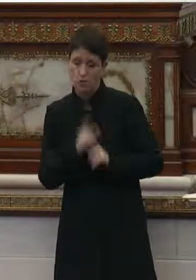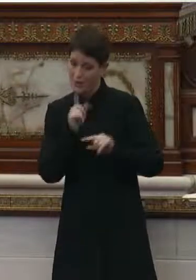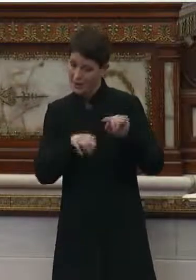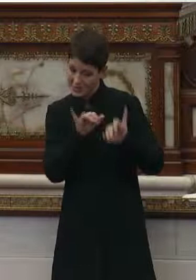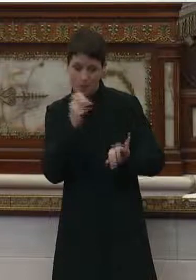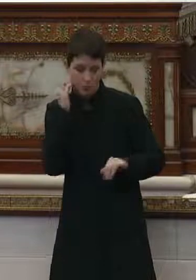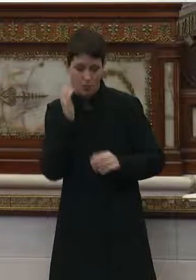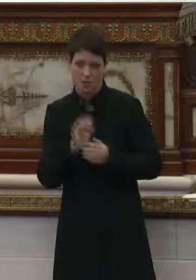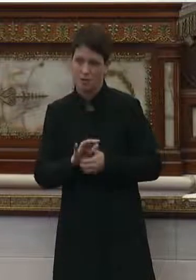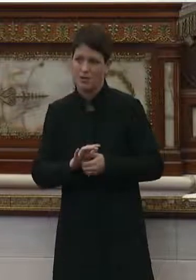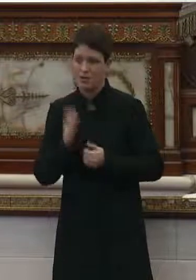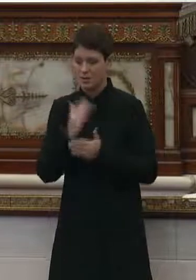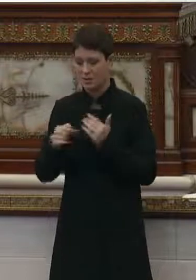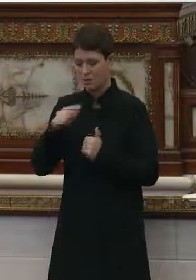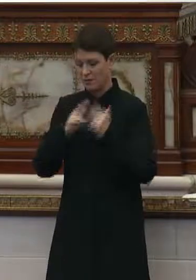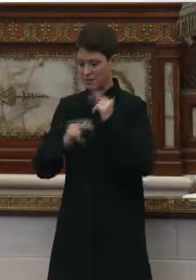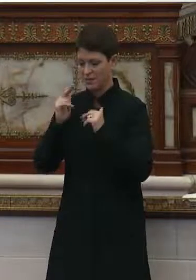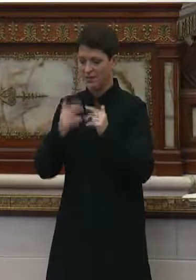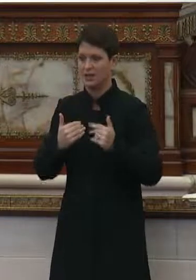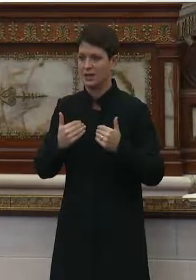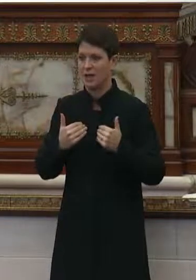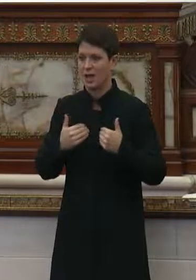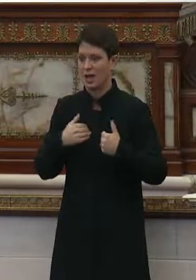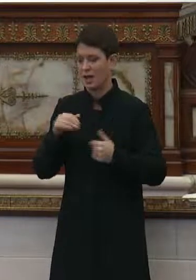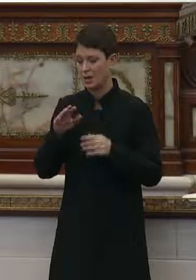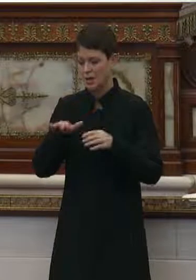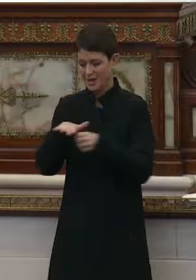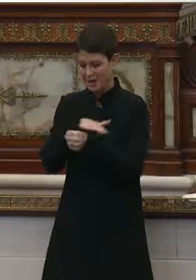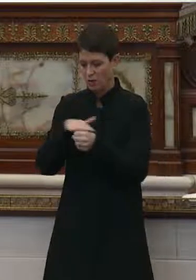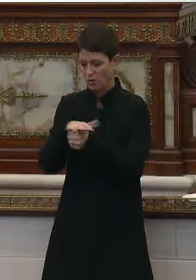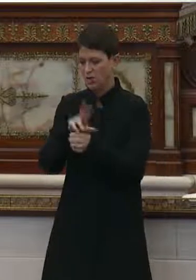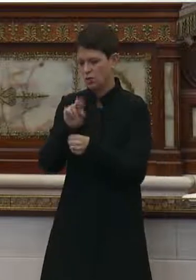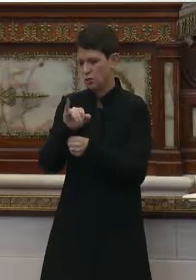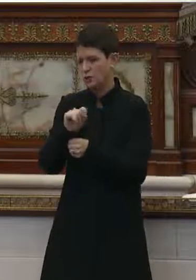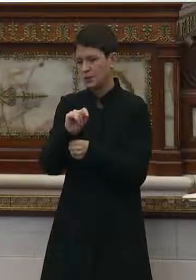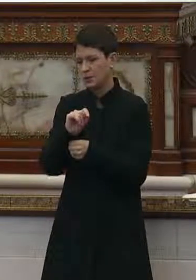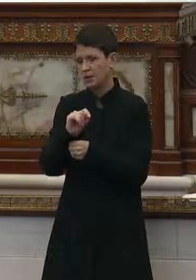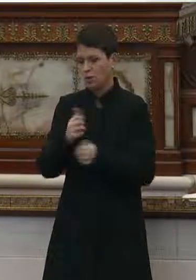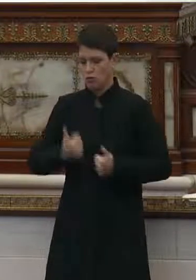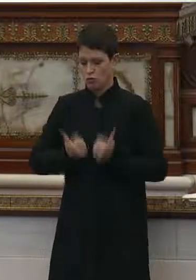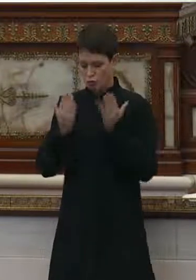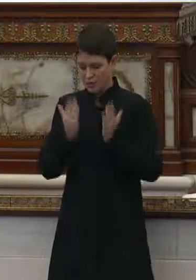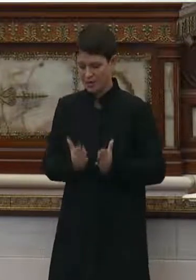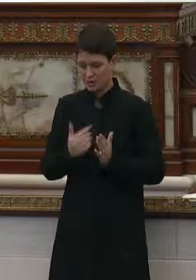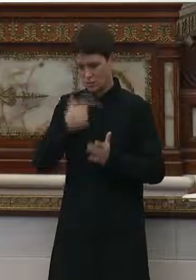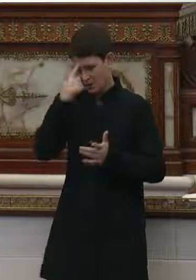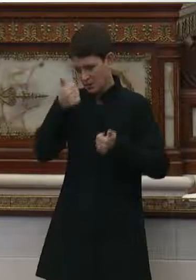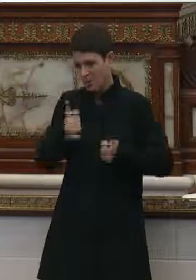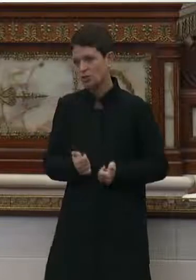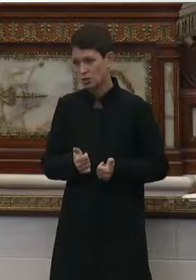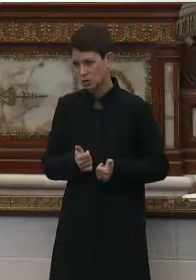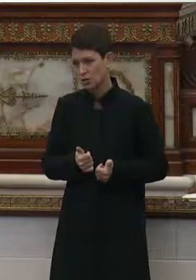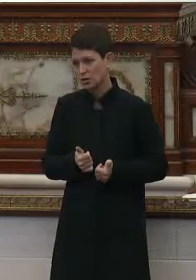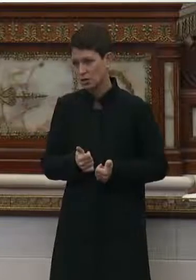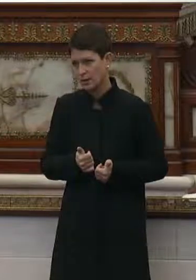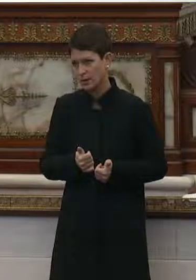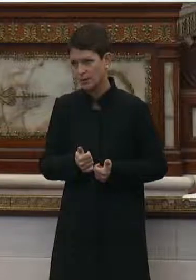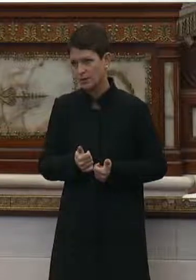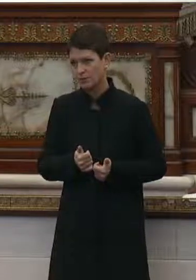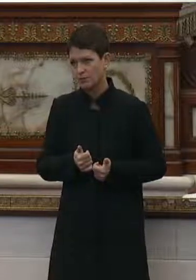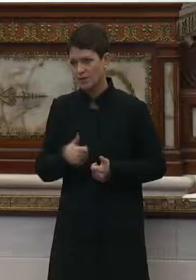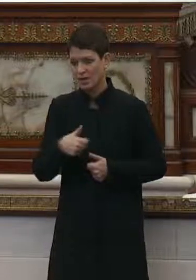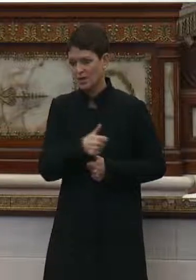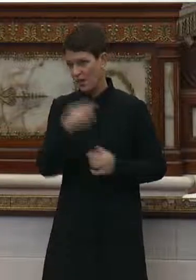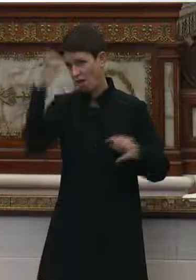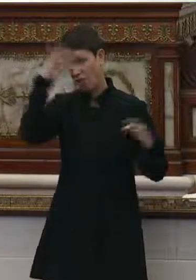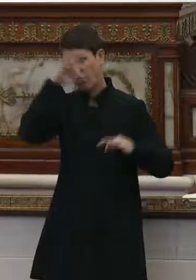Some of these facilities had wards that had residents that had dementia. So they